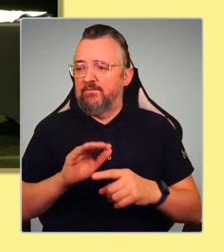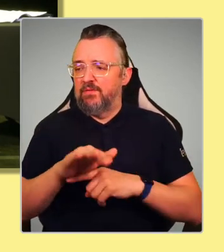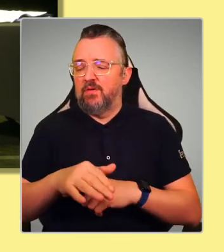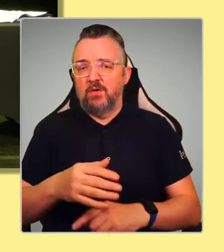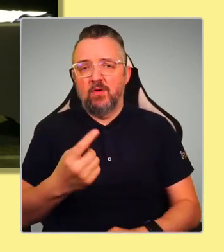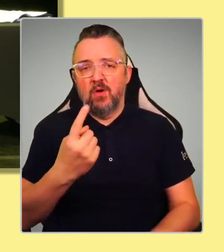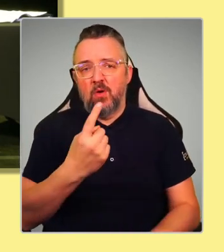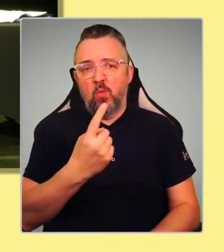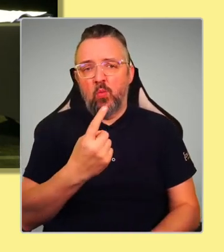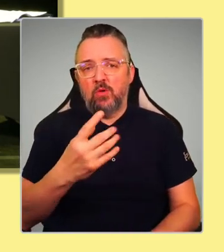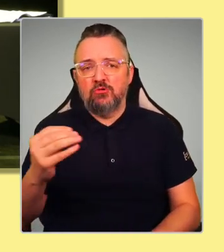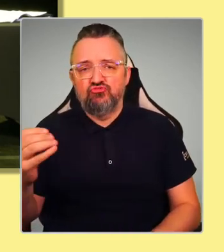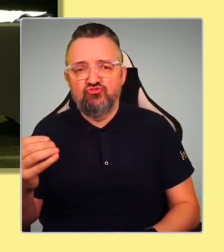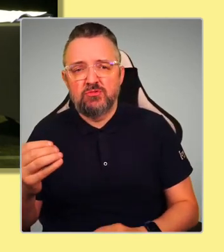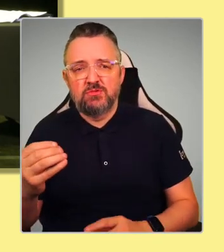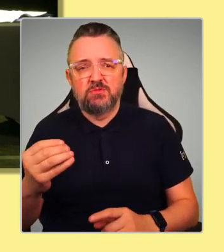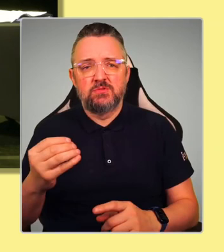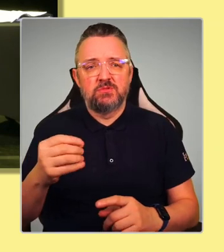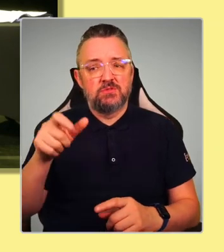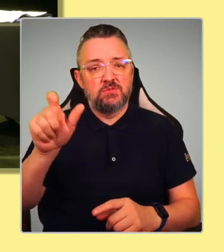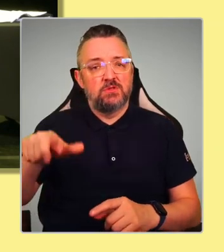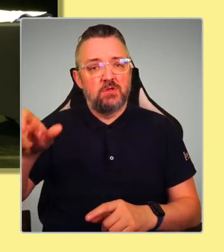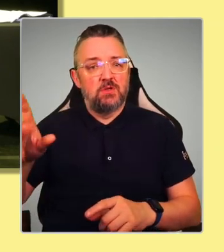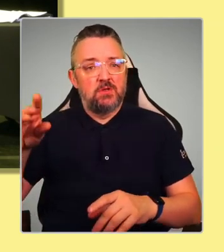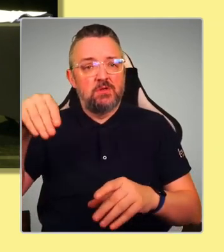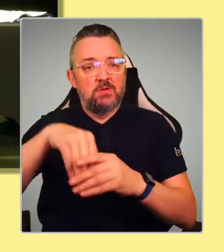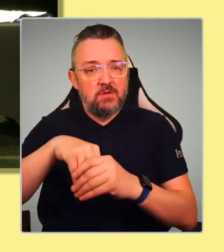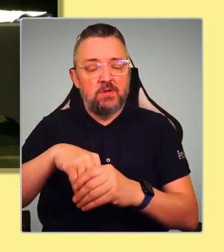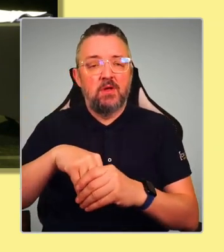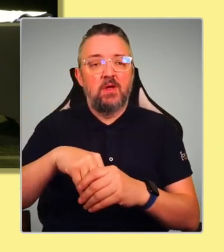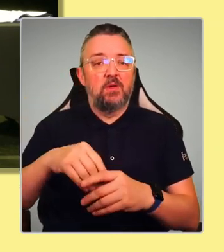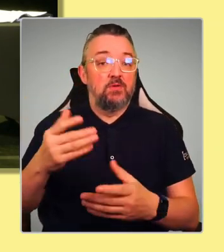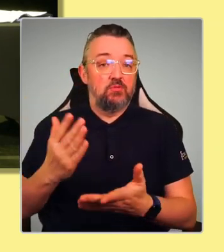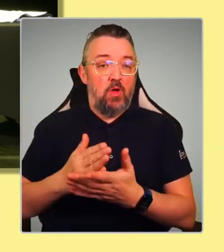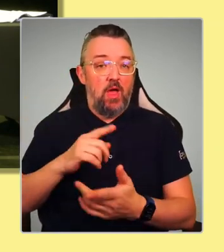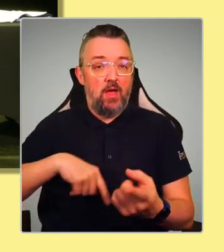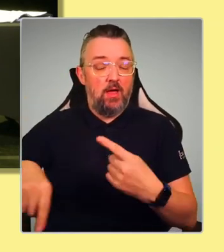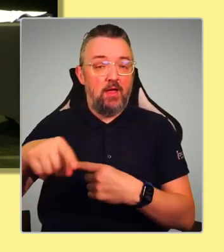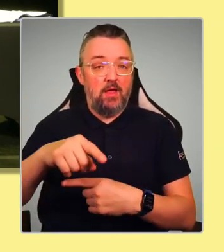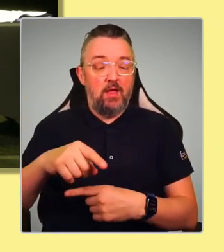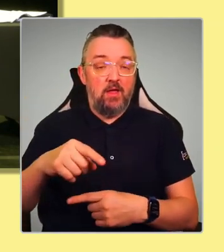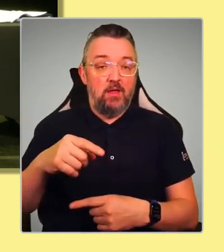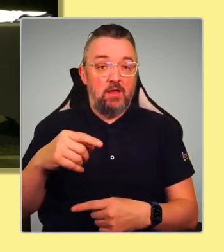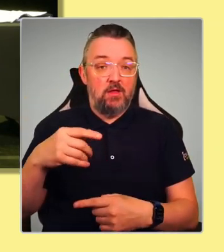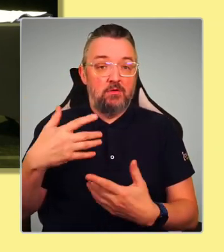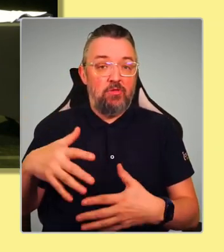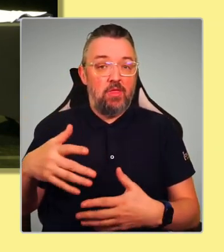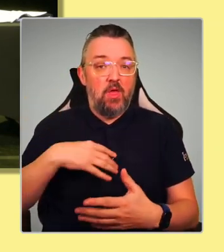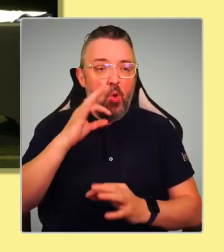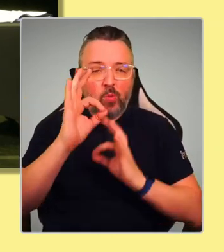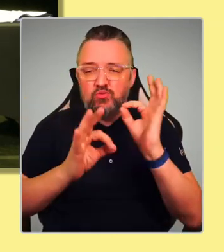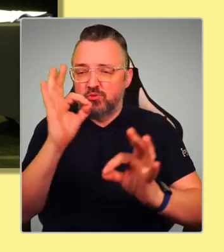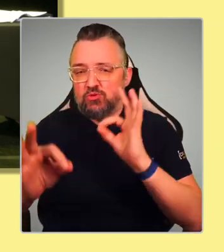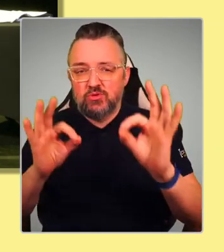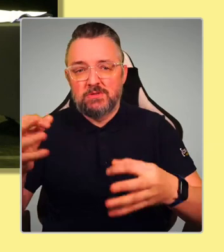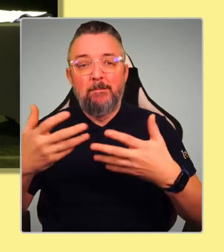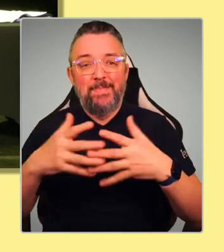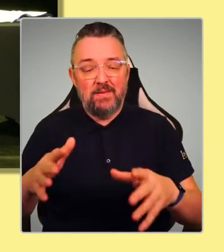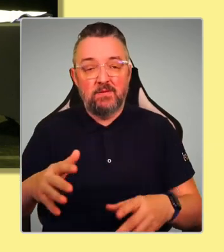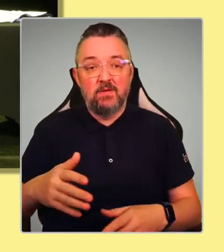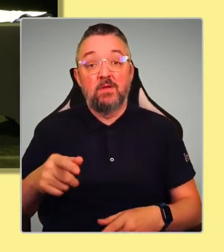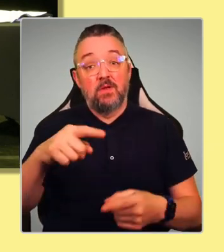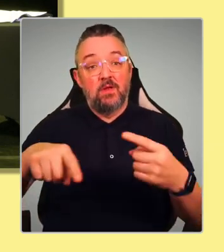part in a questionnaire which we put forward to all the candidates, and thank you for participating. Hamza,